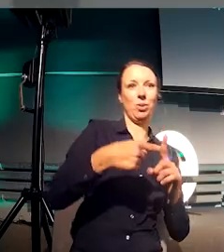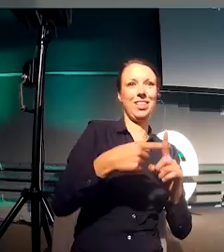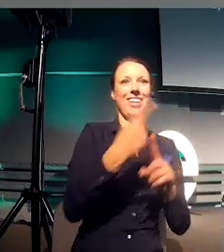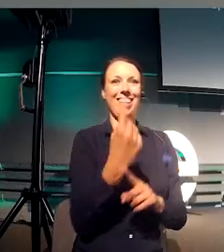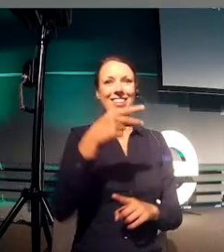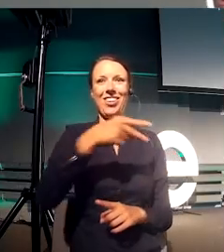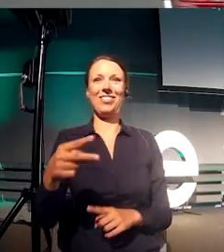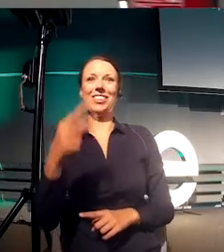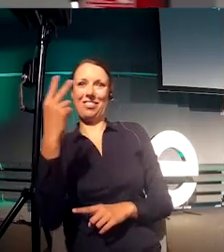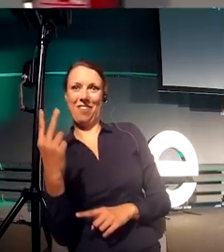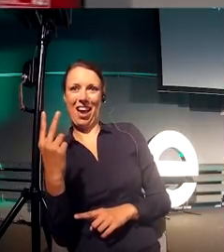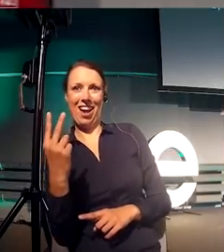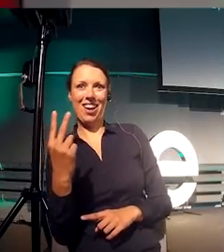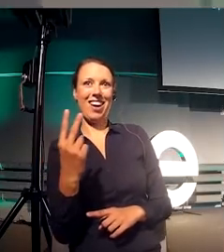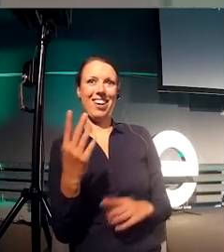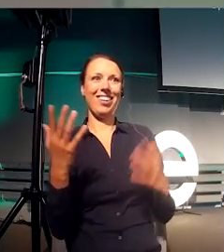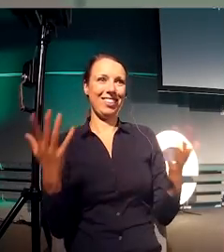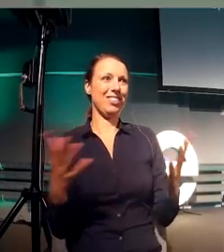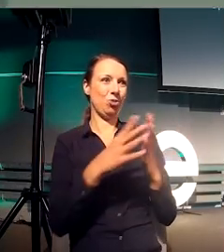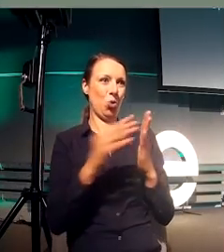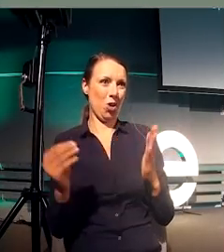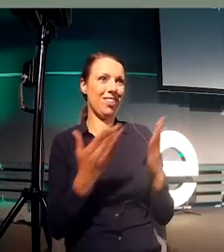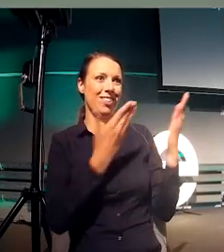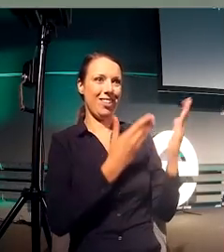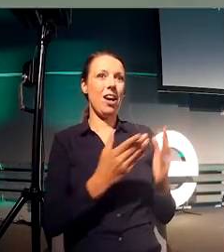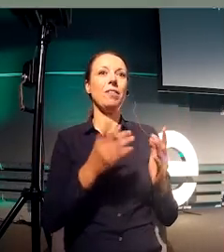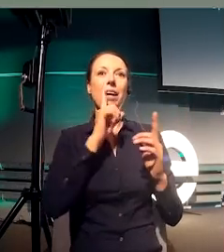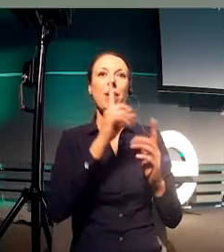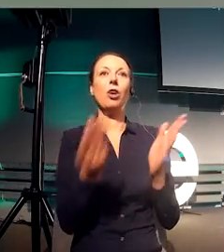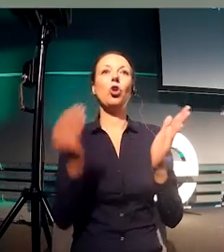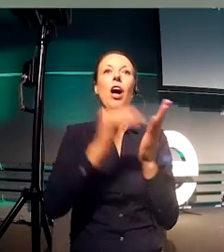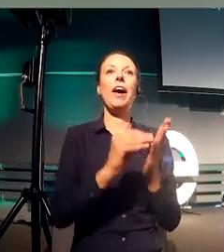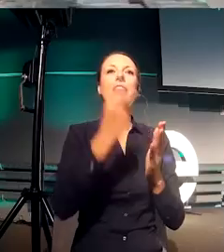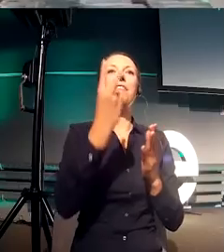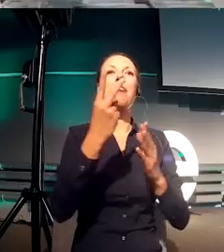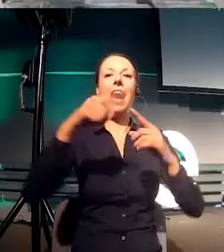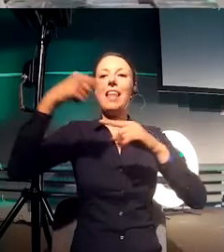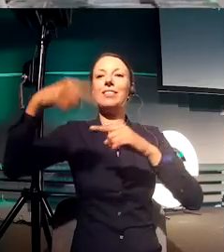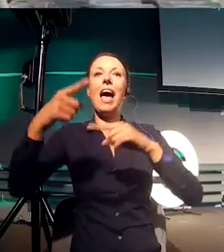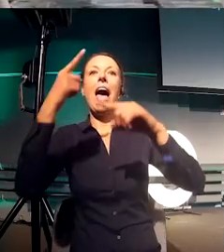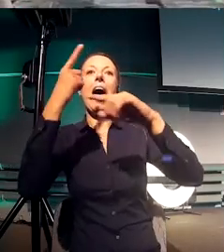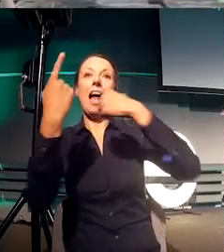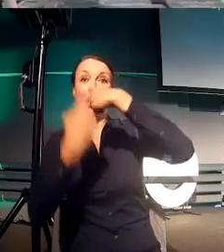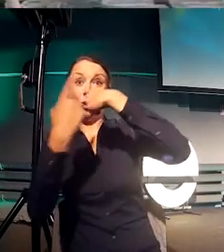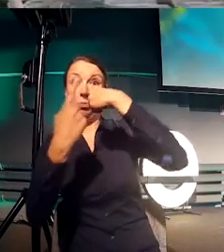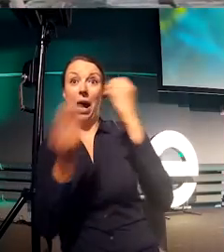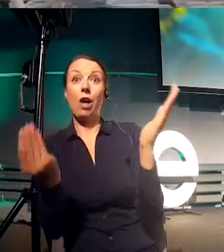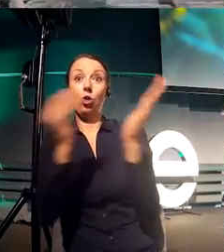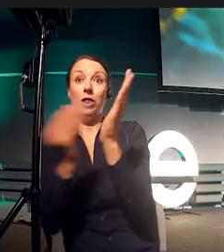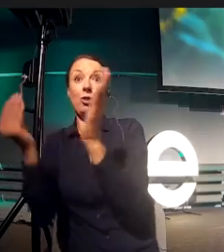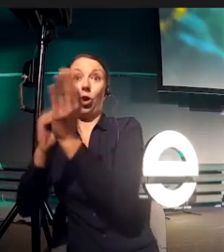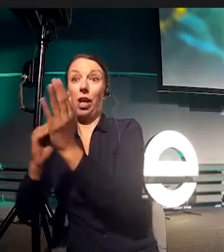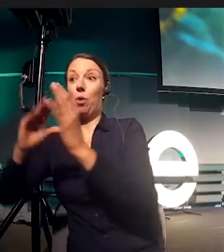are always the following number that is following in the series. So, how do you look at this in nature?